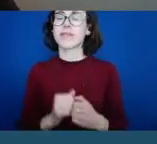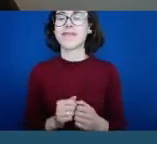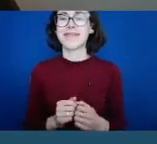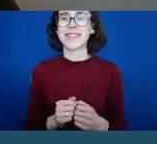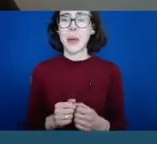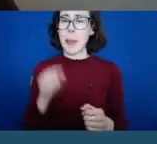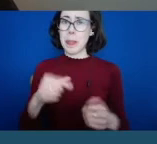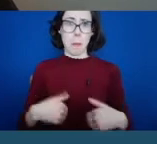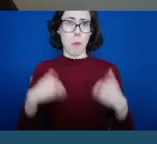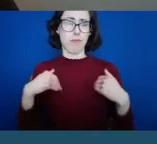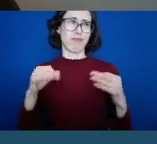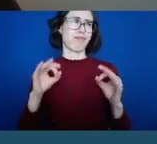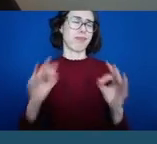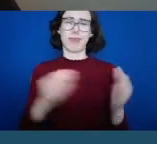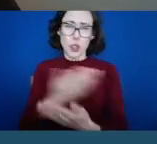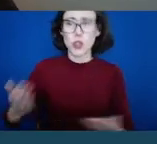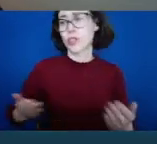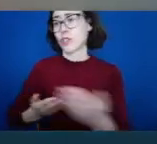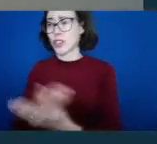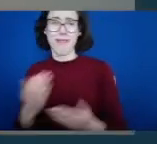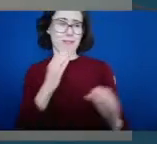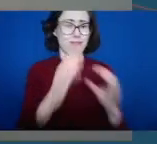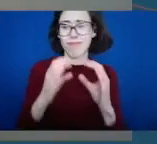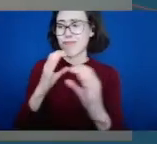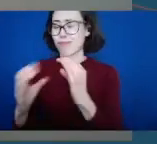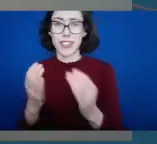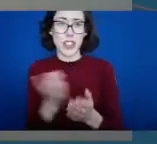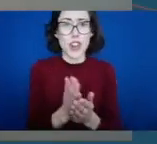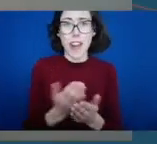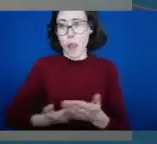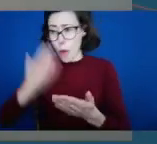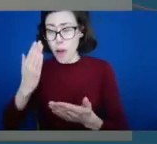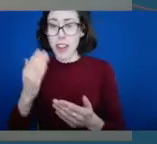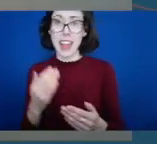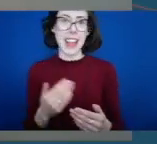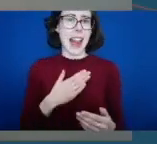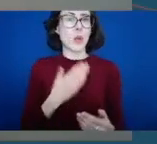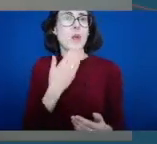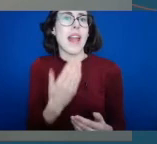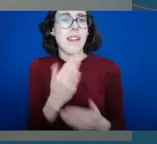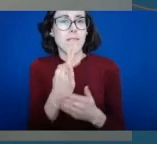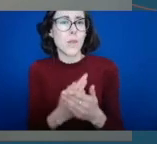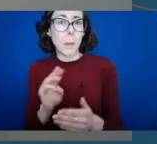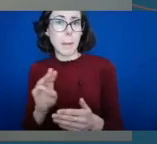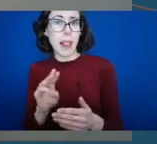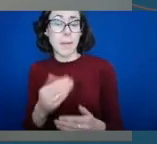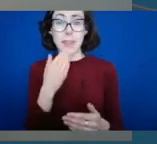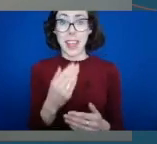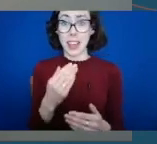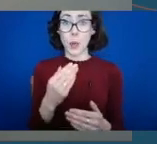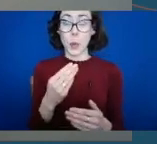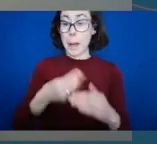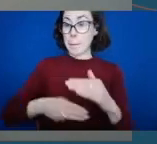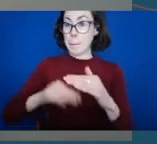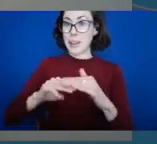morning of discussions and learning and sharing. I do want to take this opportunity to thank a few key individuals. Special thanks to you, Minister Chamber, for taking